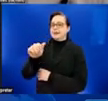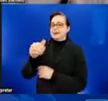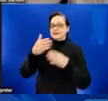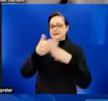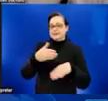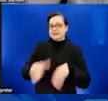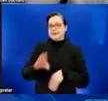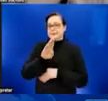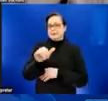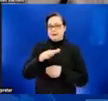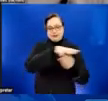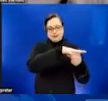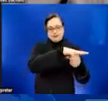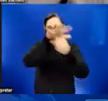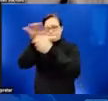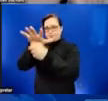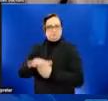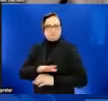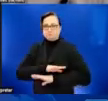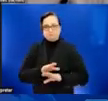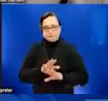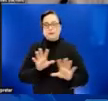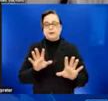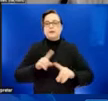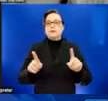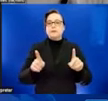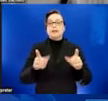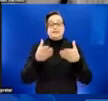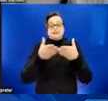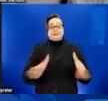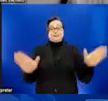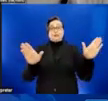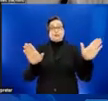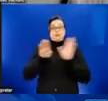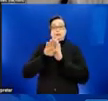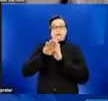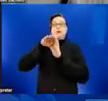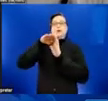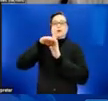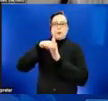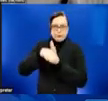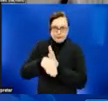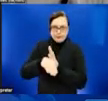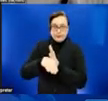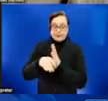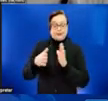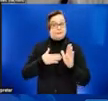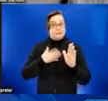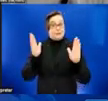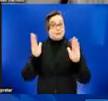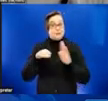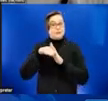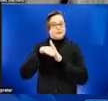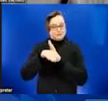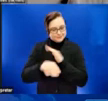have seen that overall the trend is going down. And my hope is that it continues to go down. It's a little too early to say